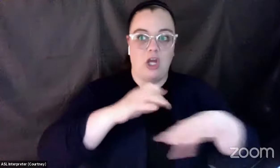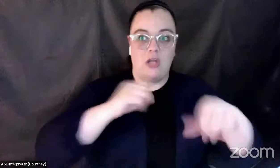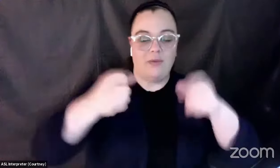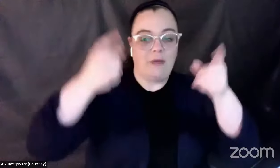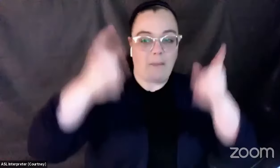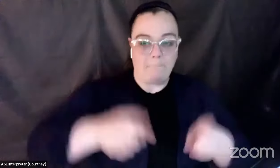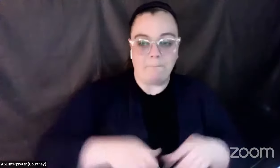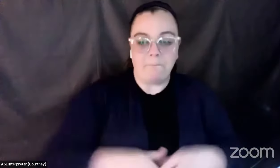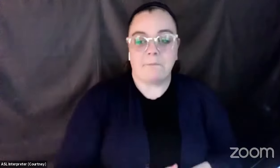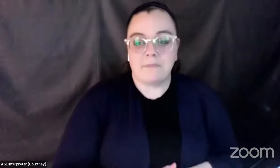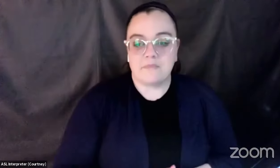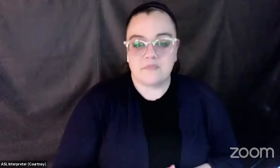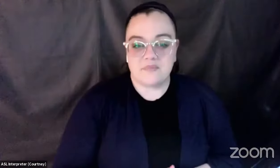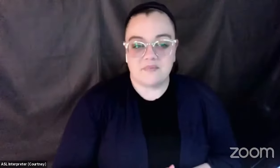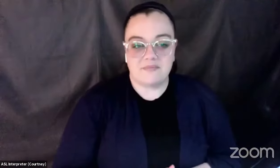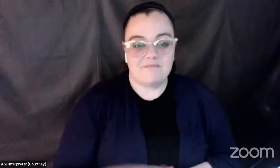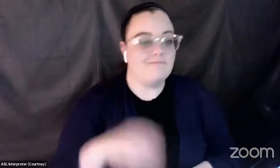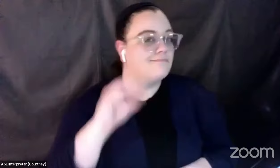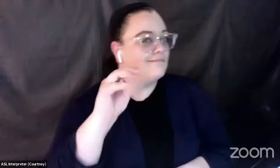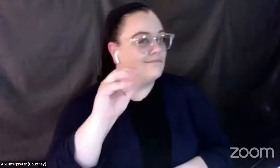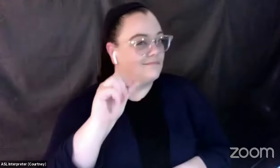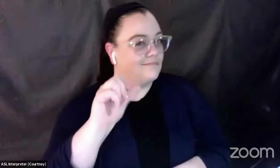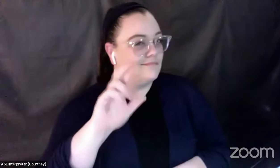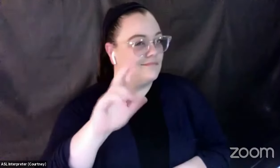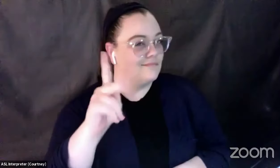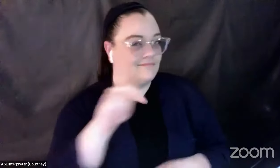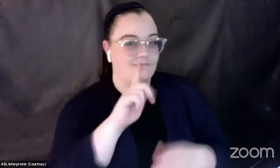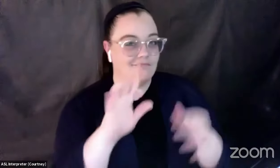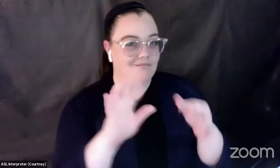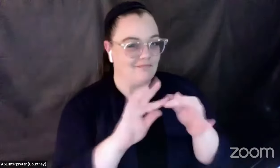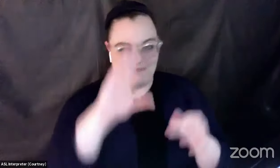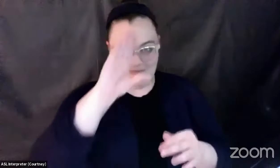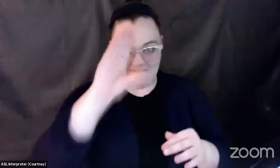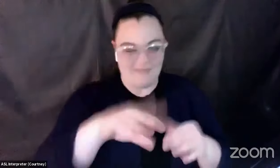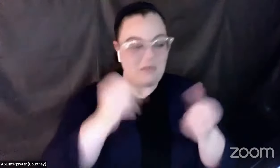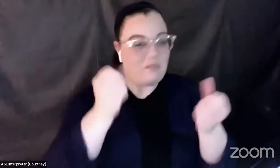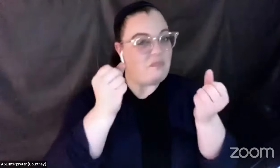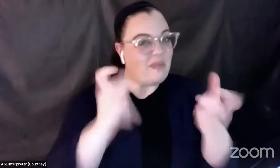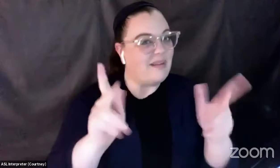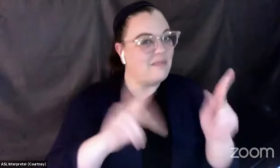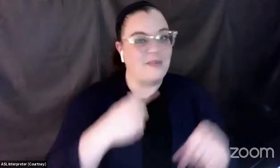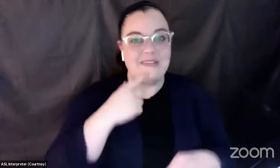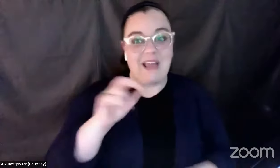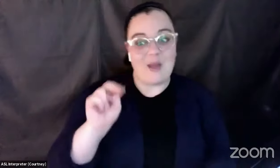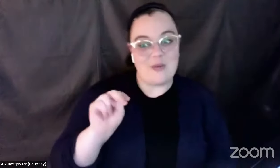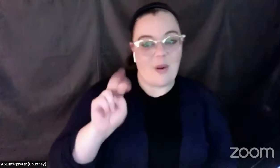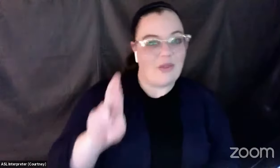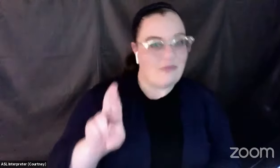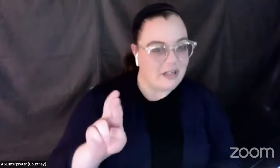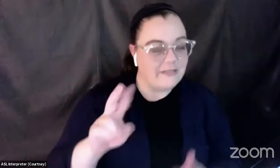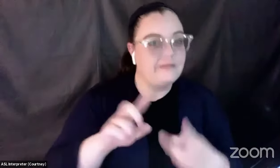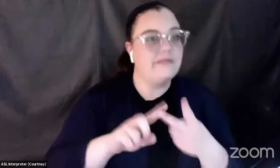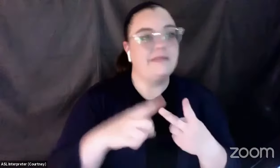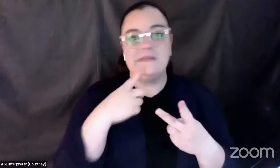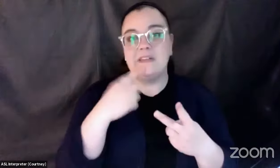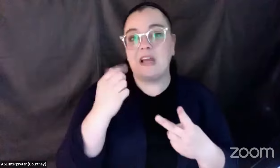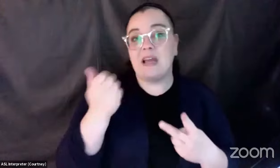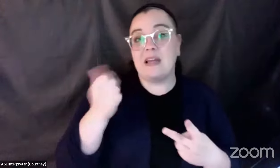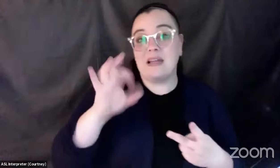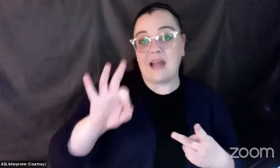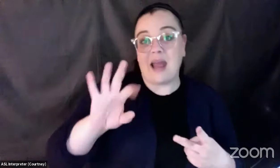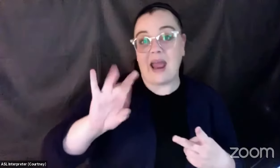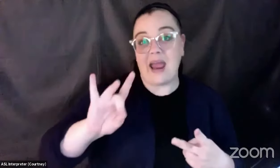I know there was a lot of people answering Northridge, a lot of people answering the 1989 Loma Prieta earthquake.